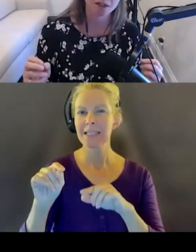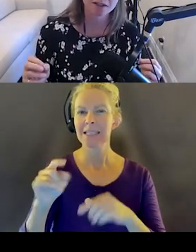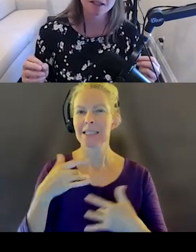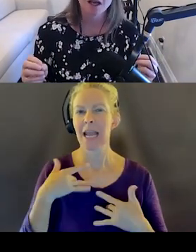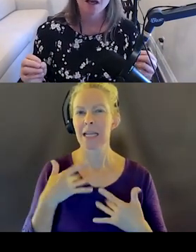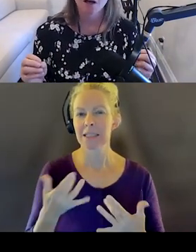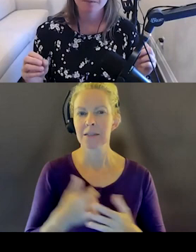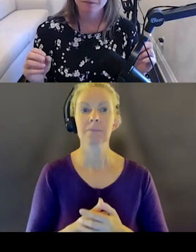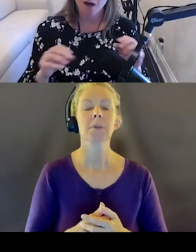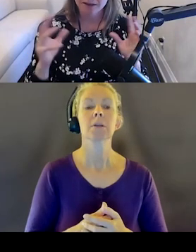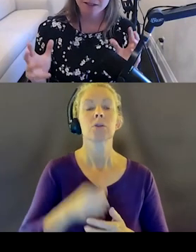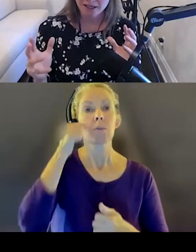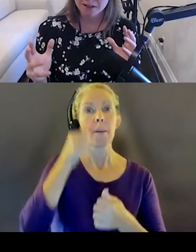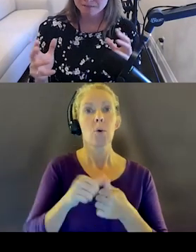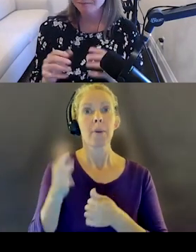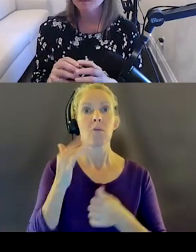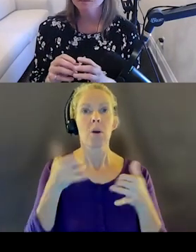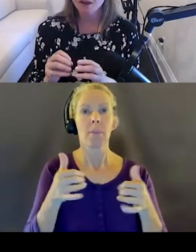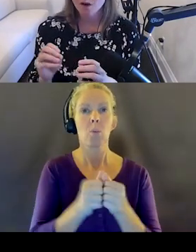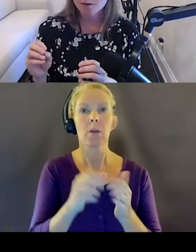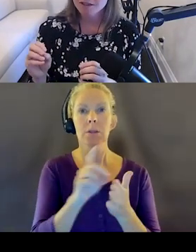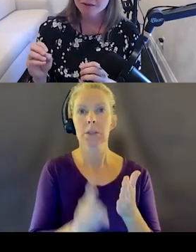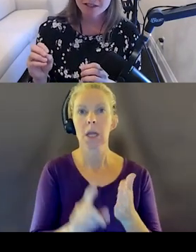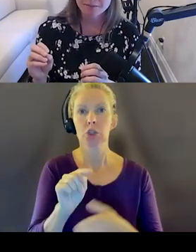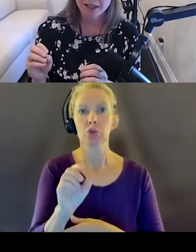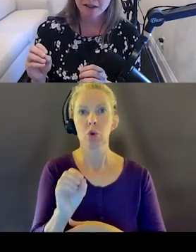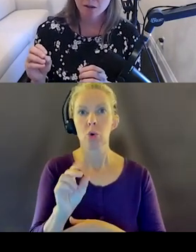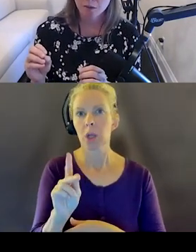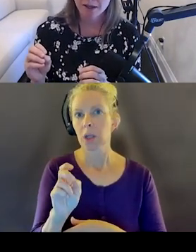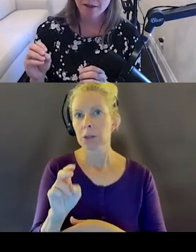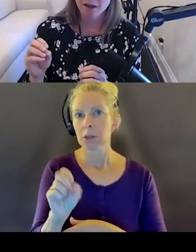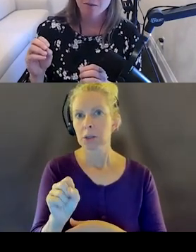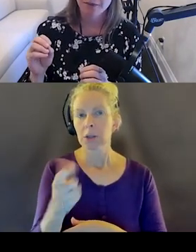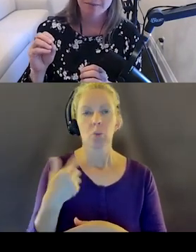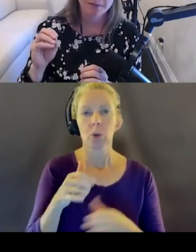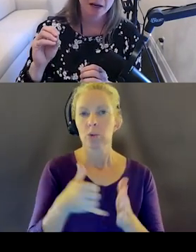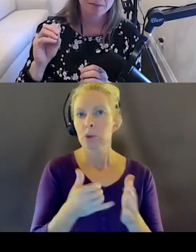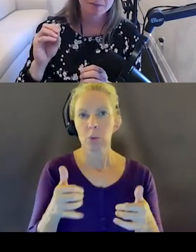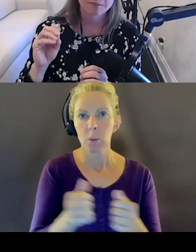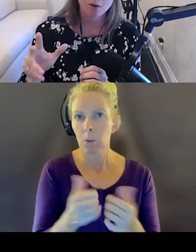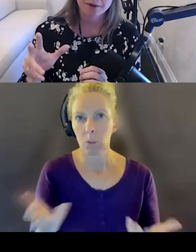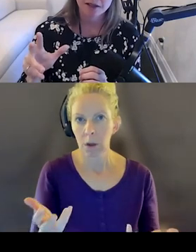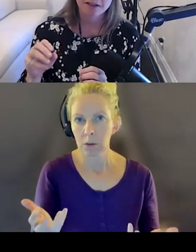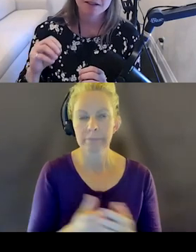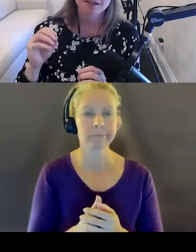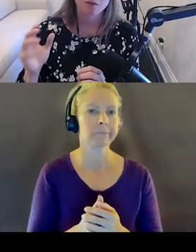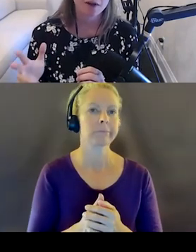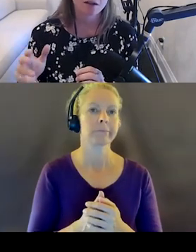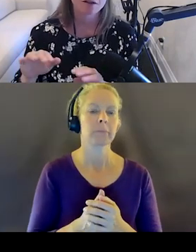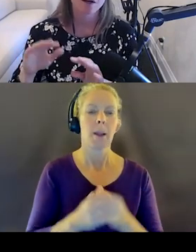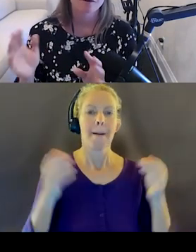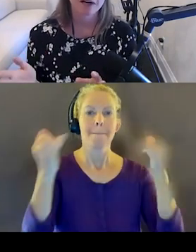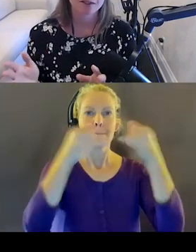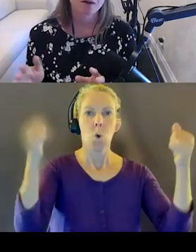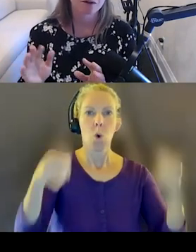the design tokens on the states, we were really just playing with border thickness and